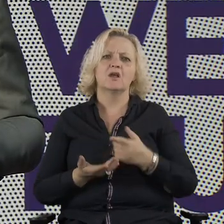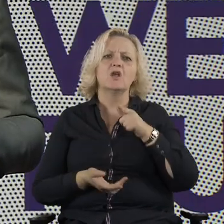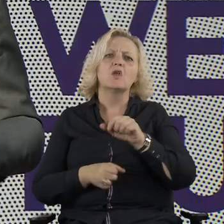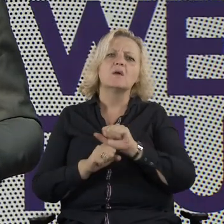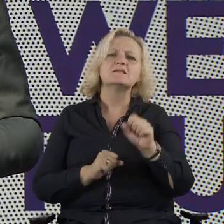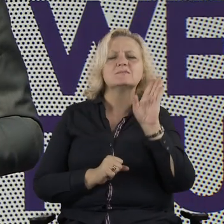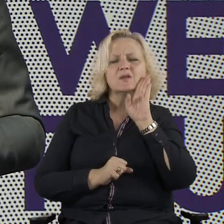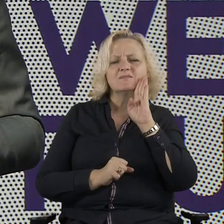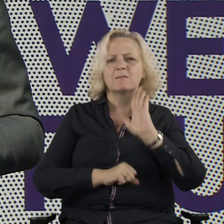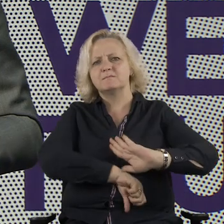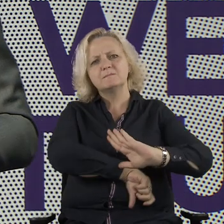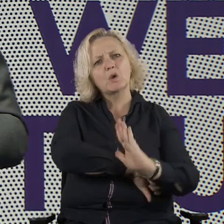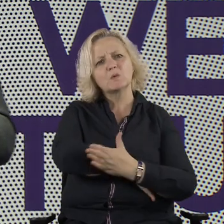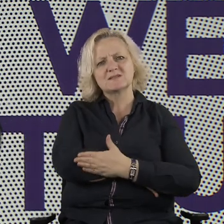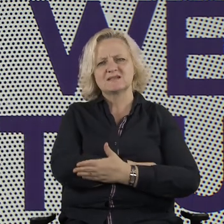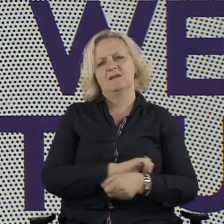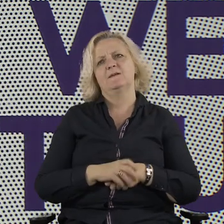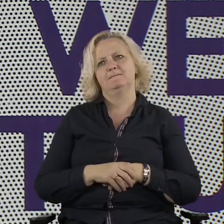and fair decision making.